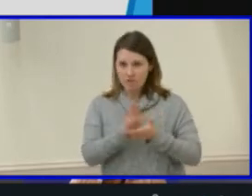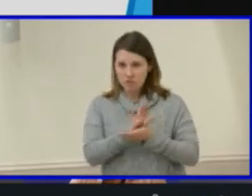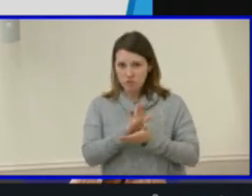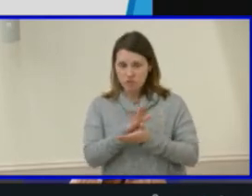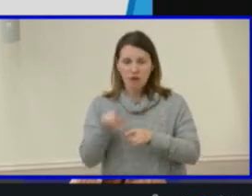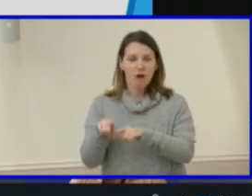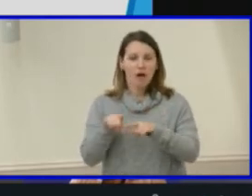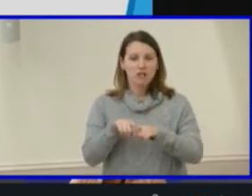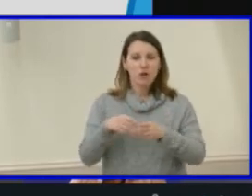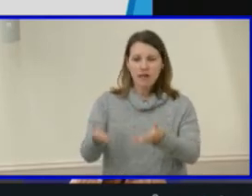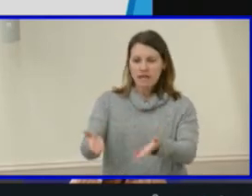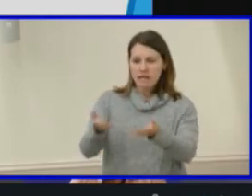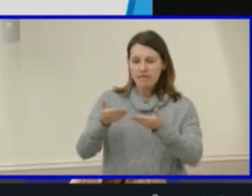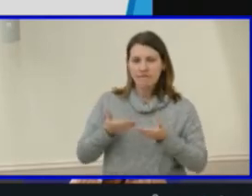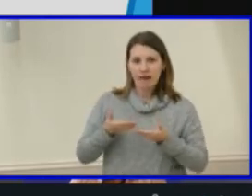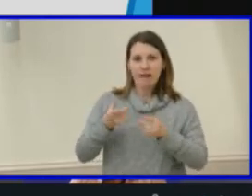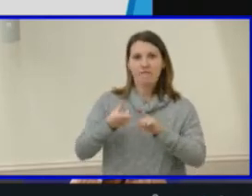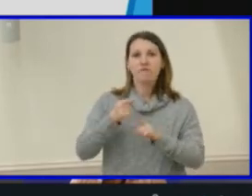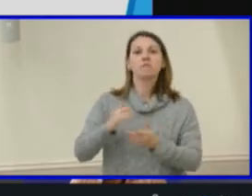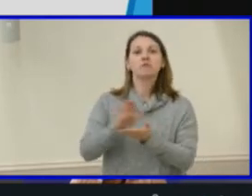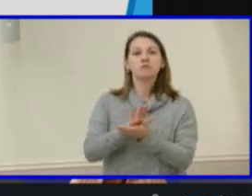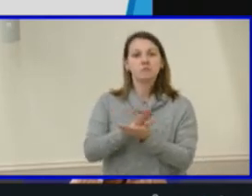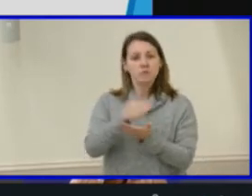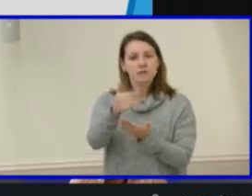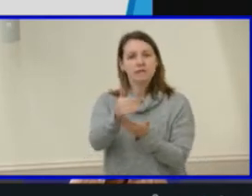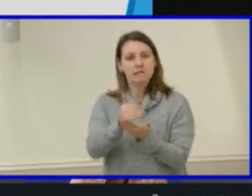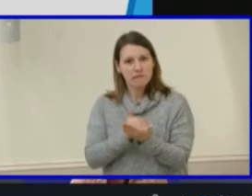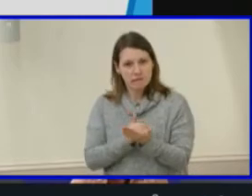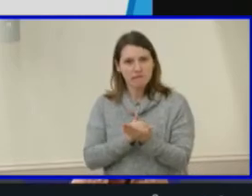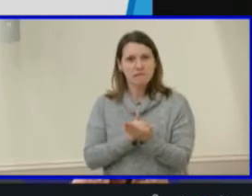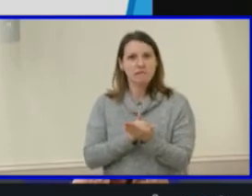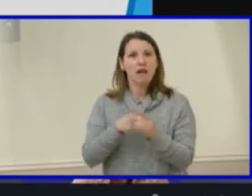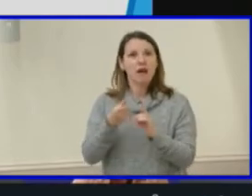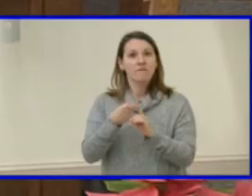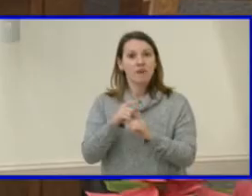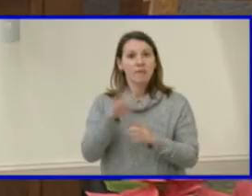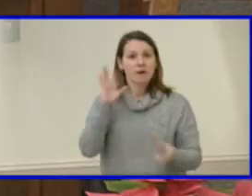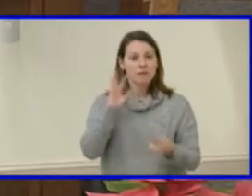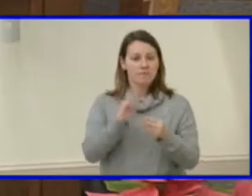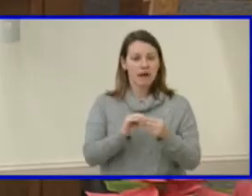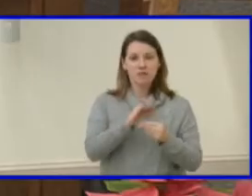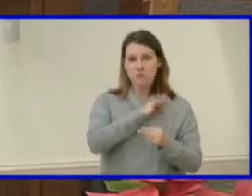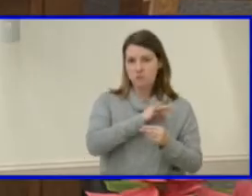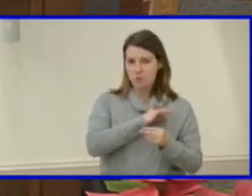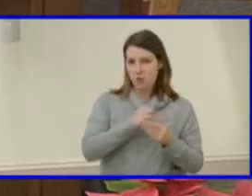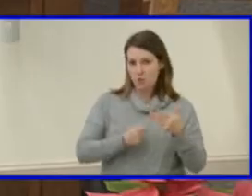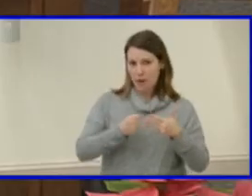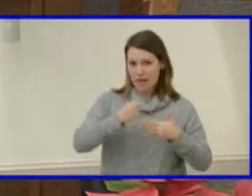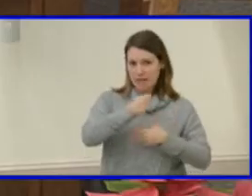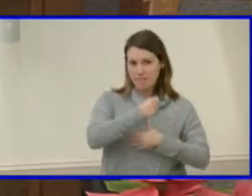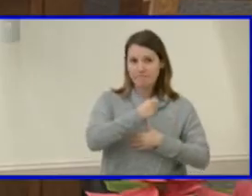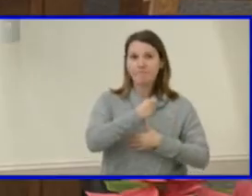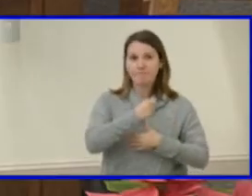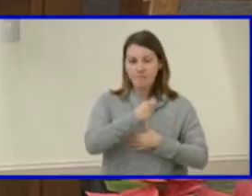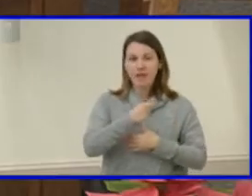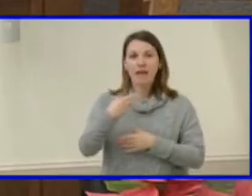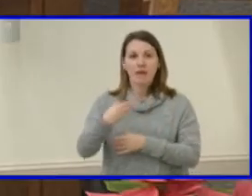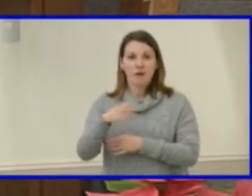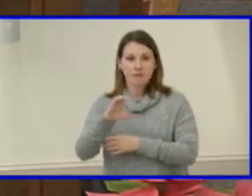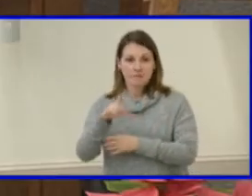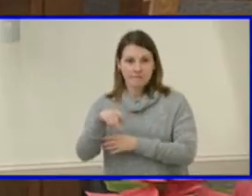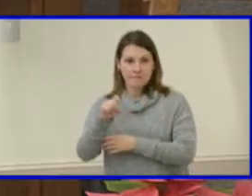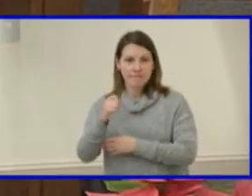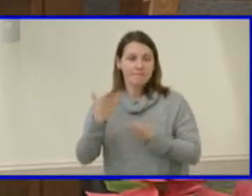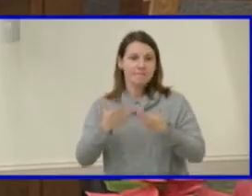middle school from the school level list by composite score ranking. Henrico County Public Schools may elect to set a threshold